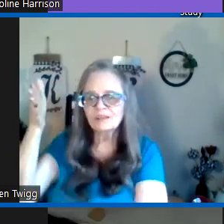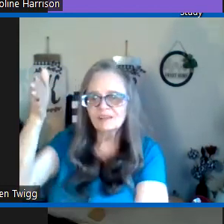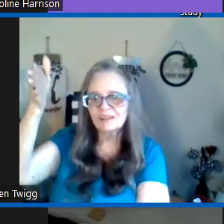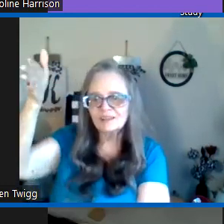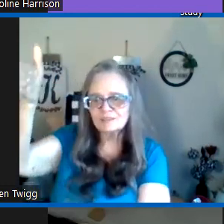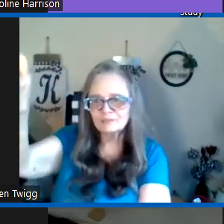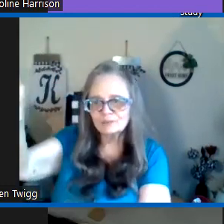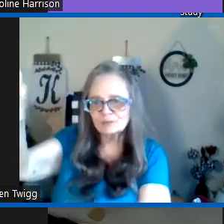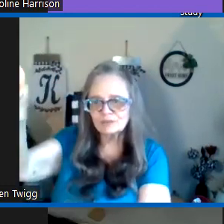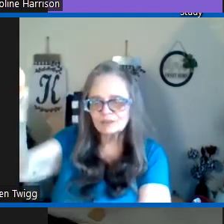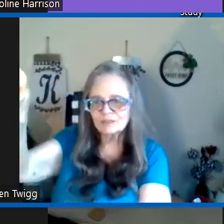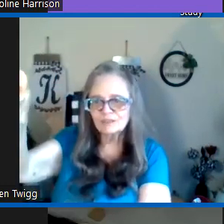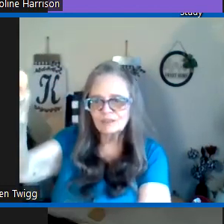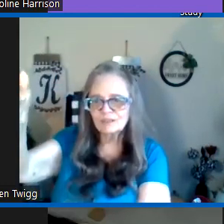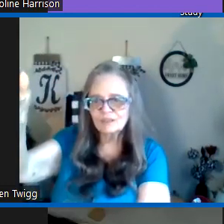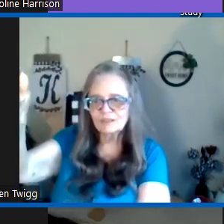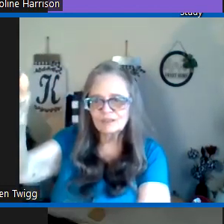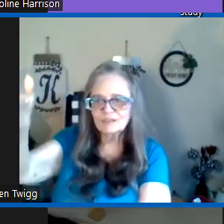hope in the future